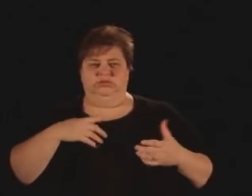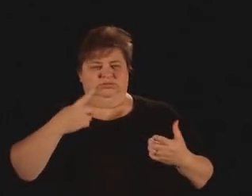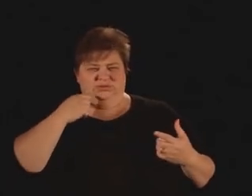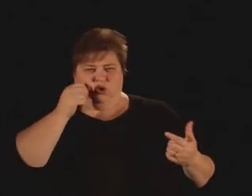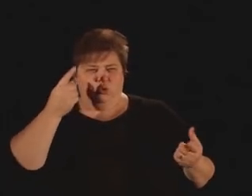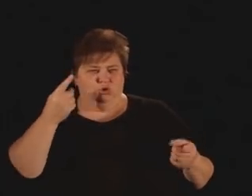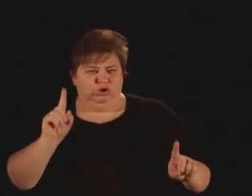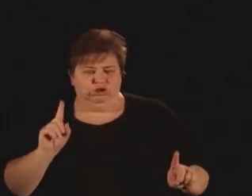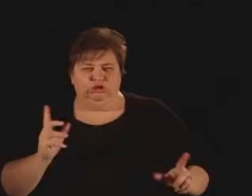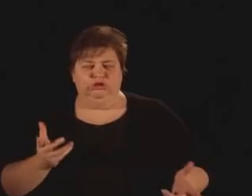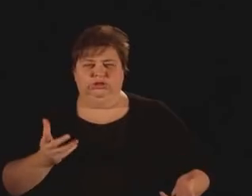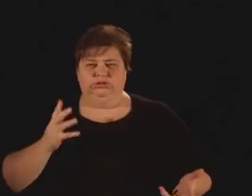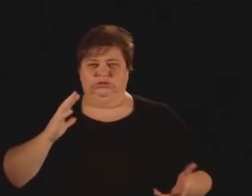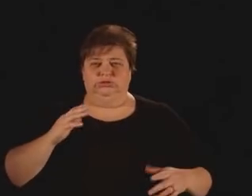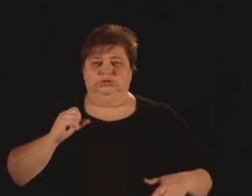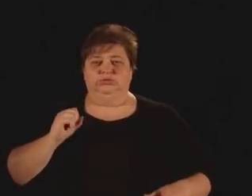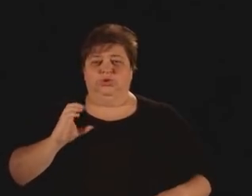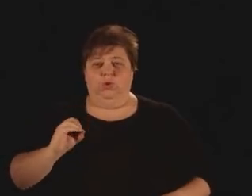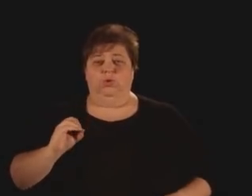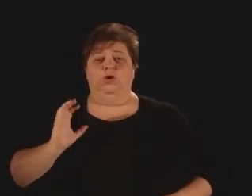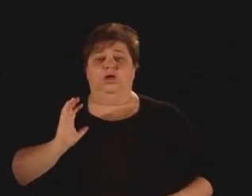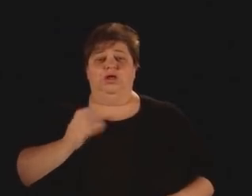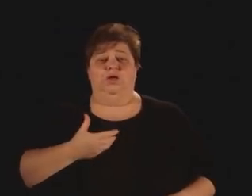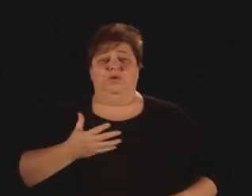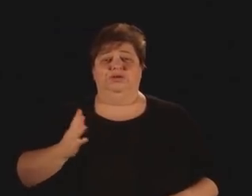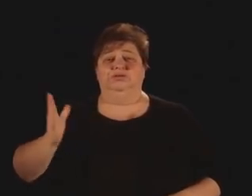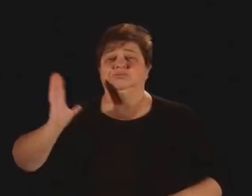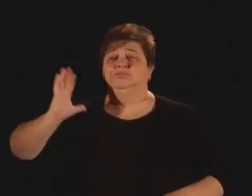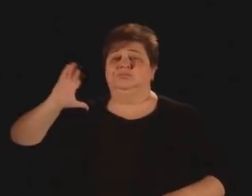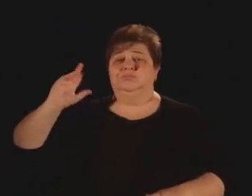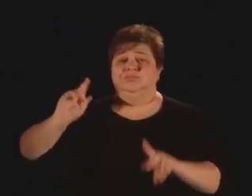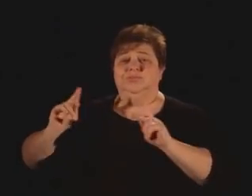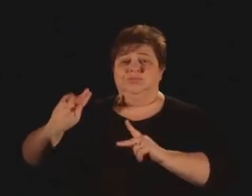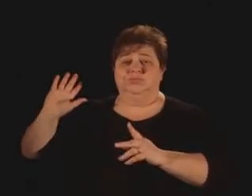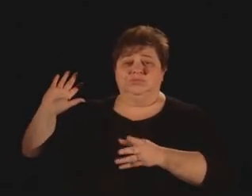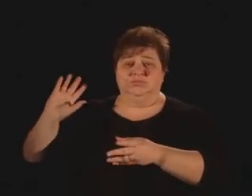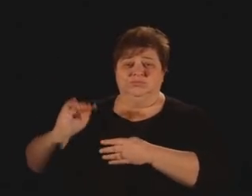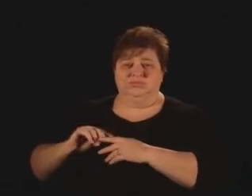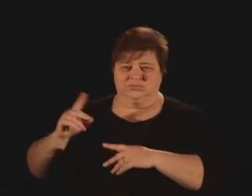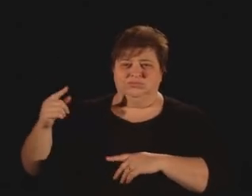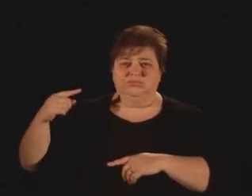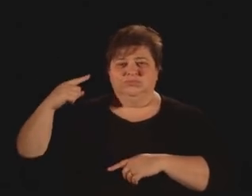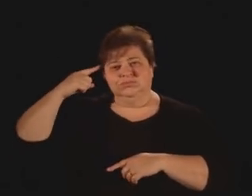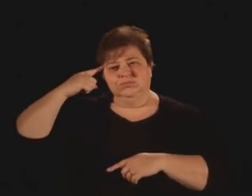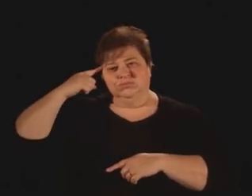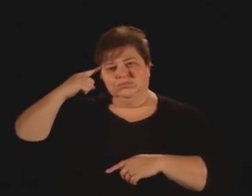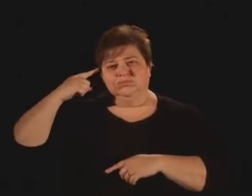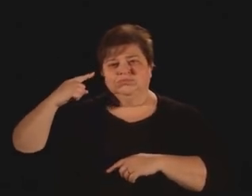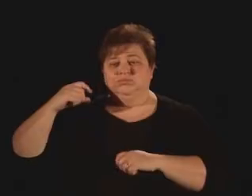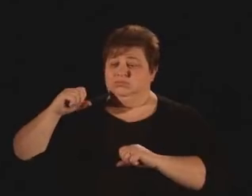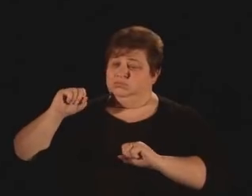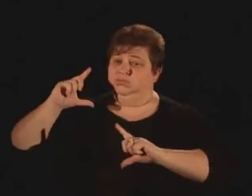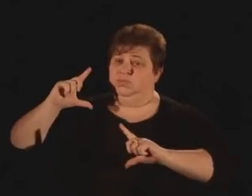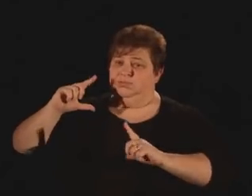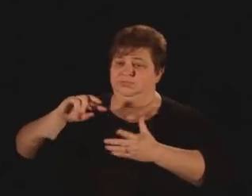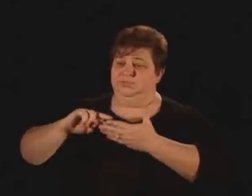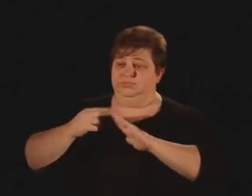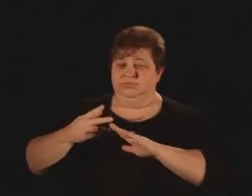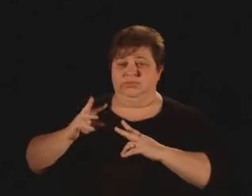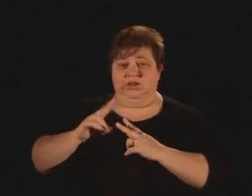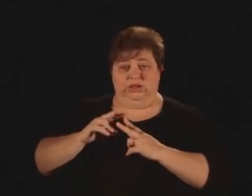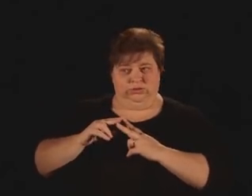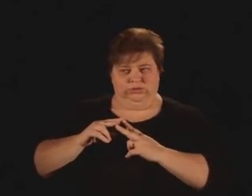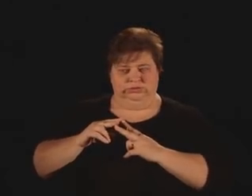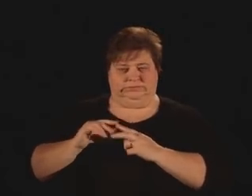Now, to our ancestors, surprise is usually meant imminent danger or immense opportunity.